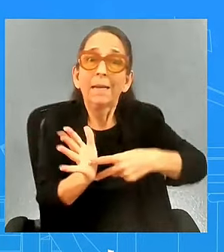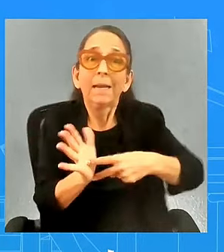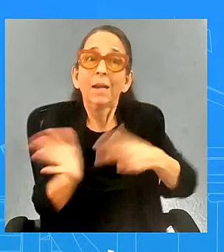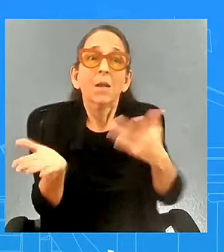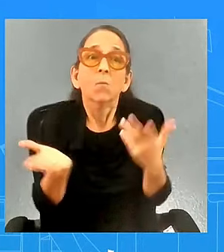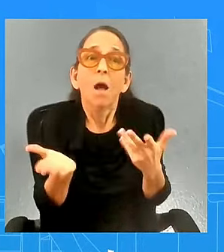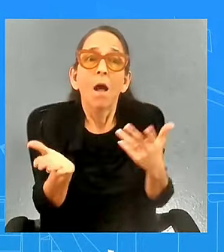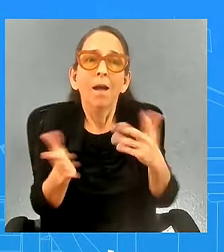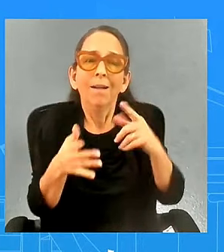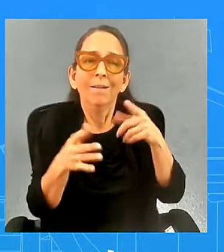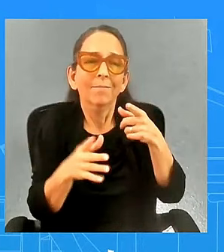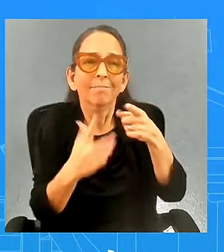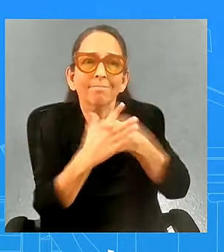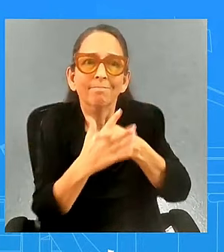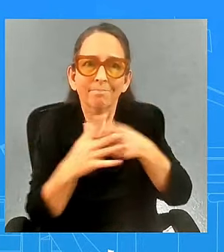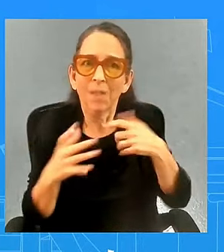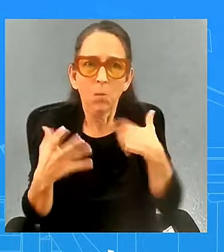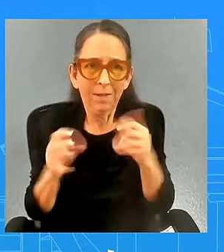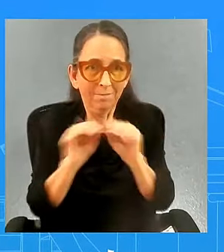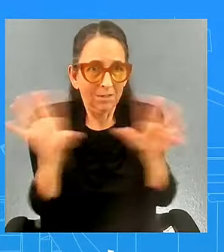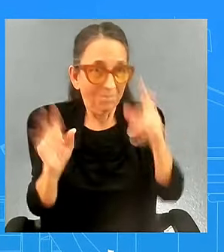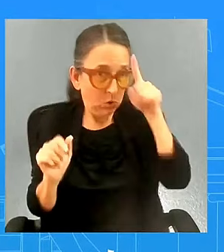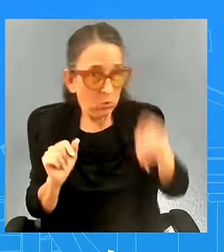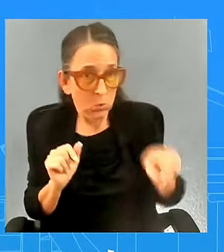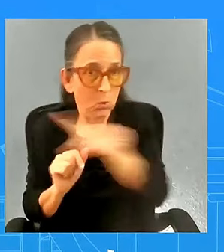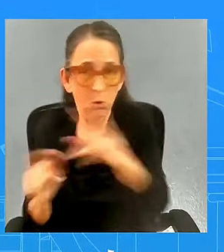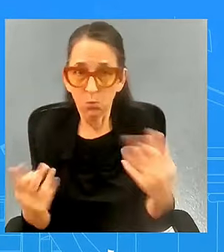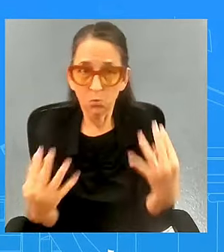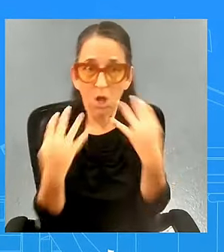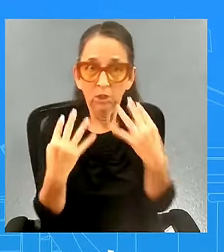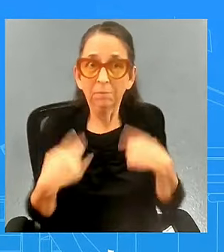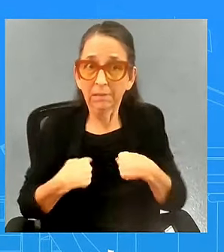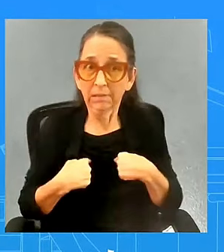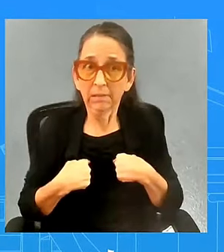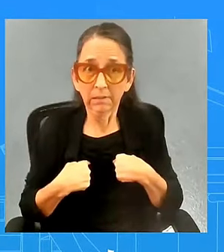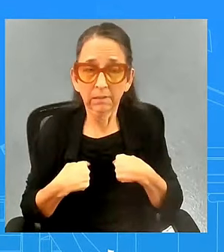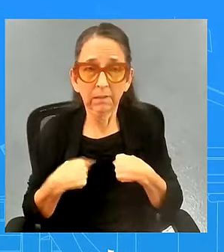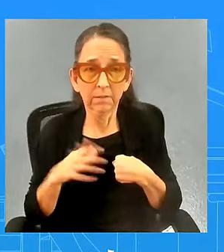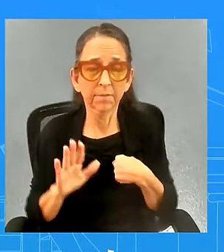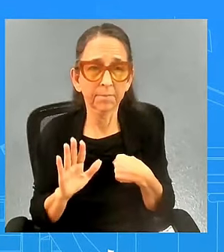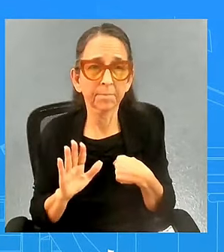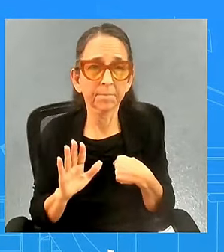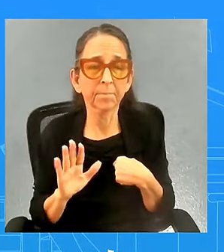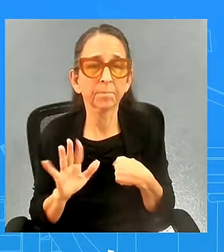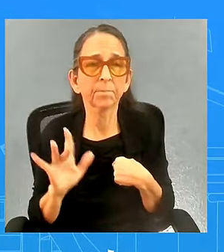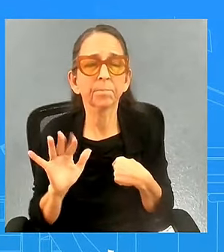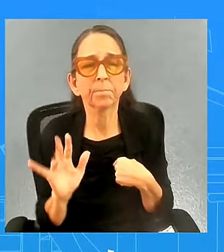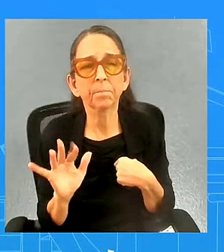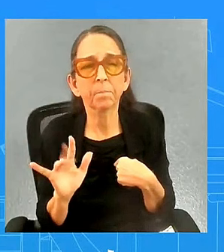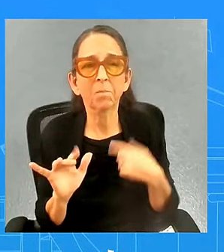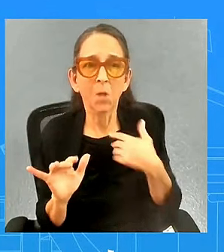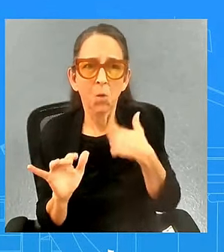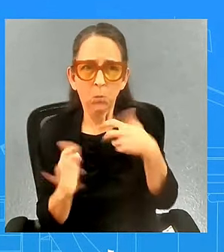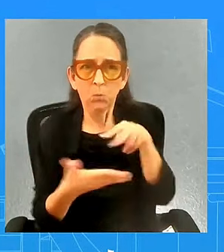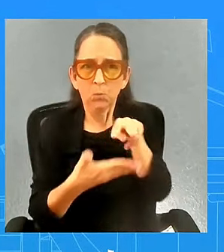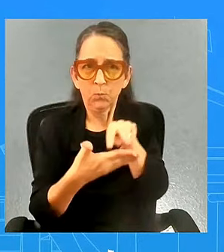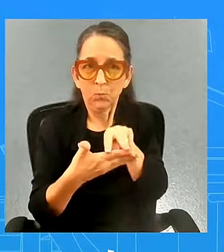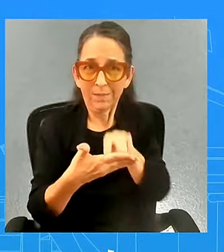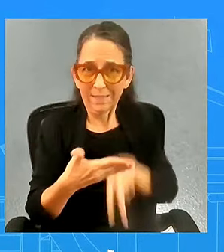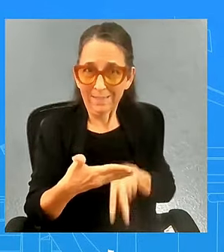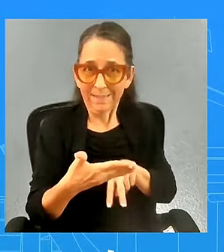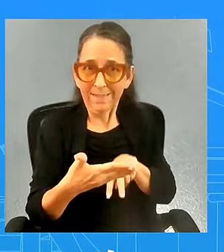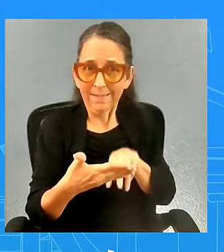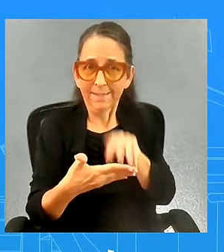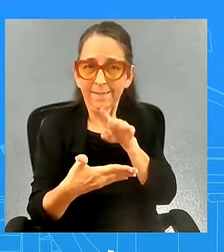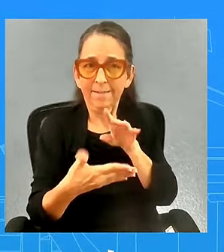make that very clear for folks who are watching and i'll and i just want to uh read that out to folks so he was regarding to the